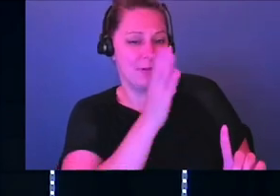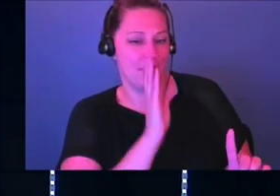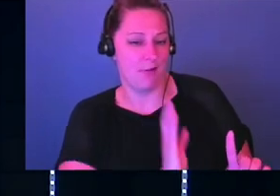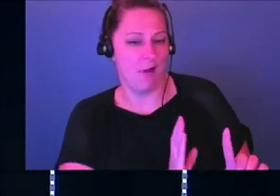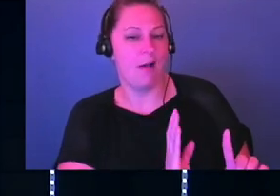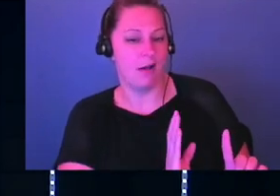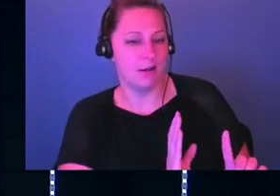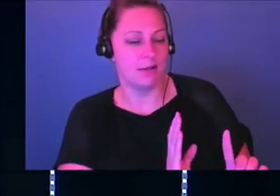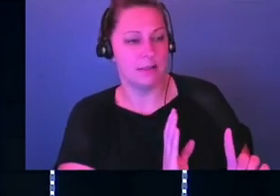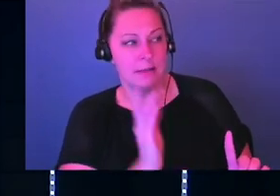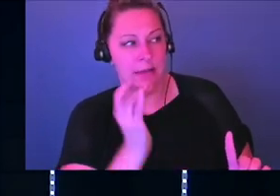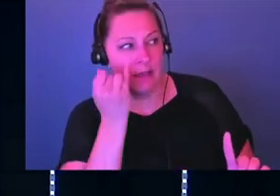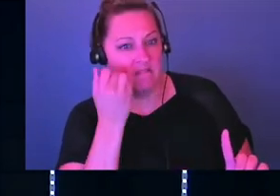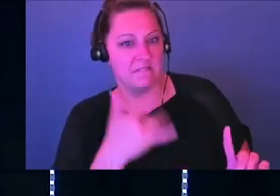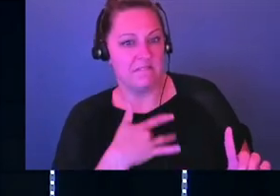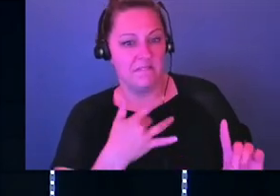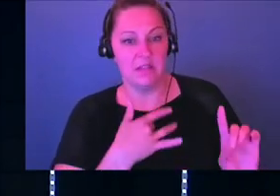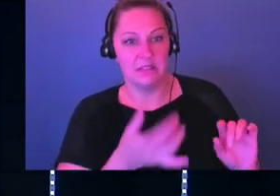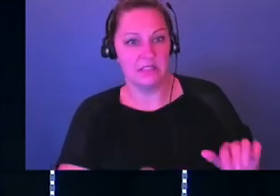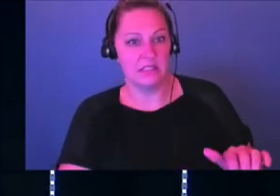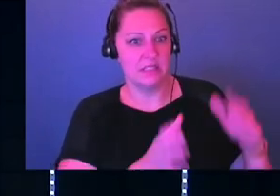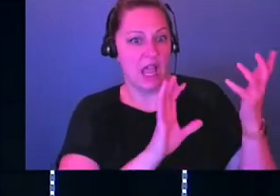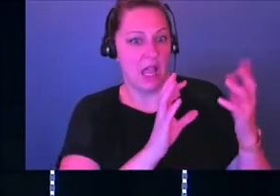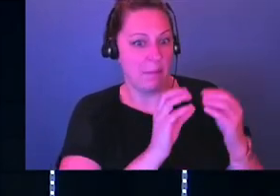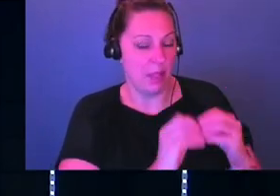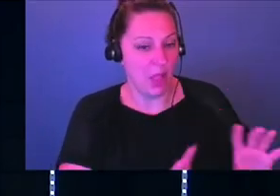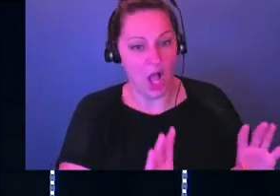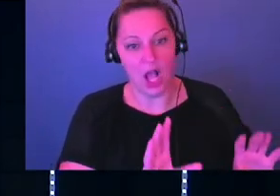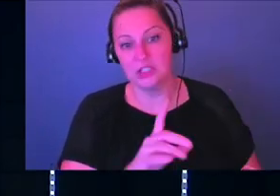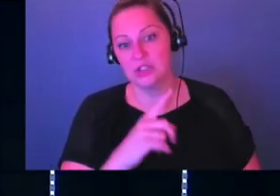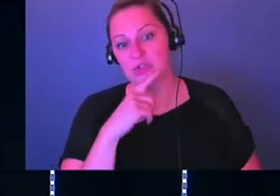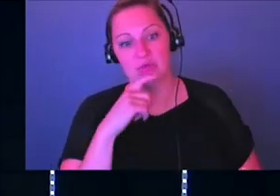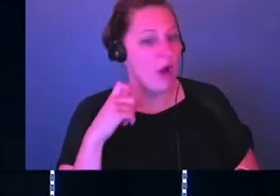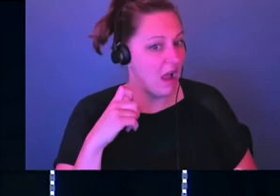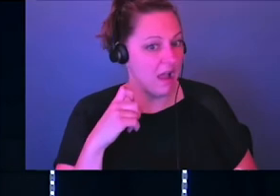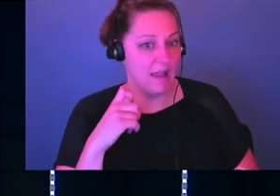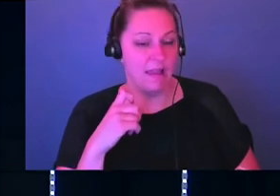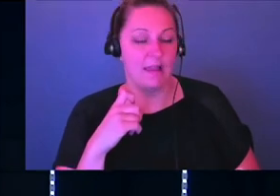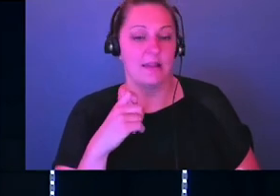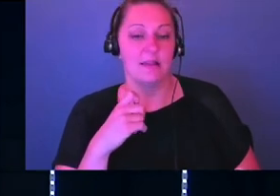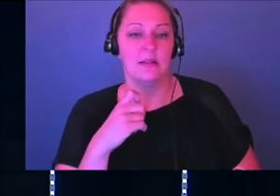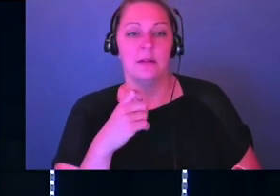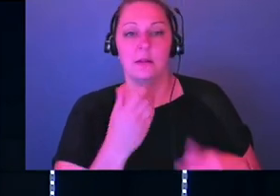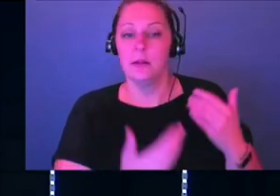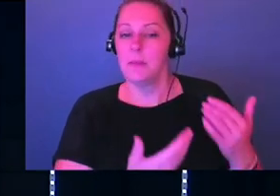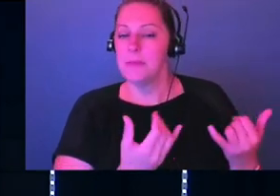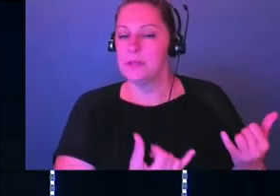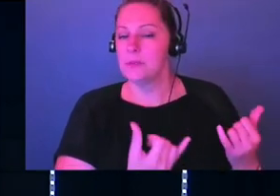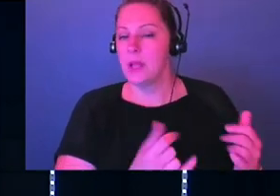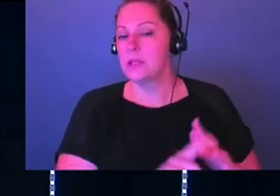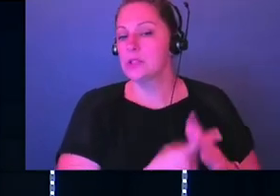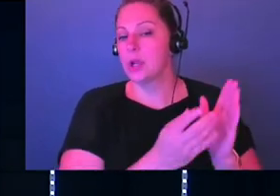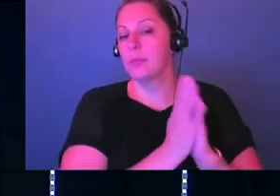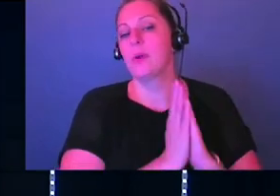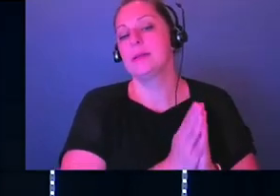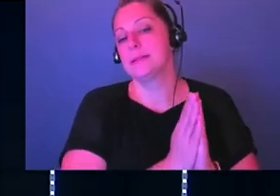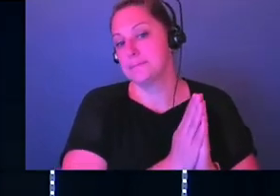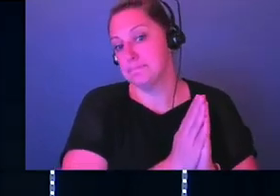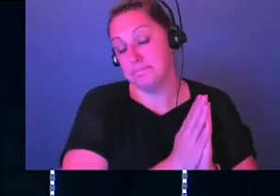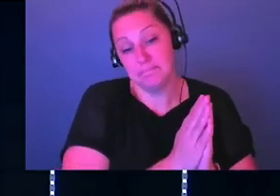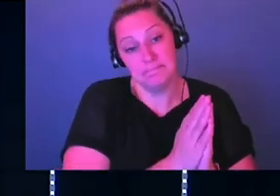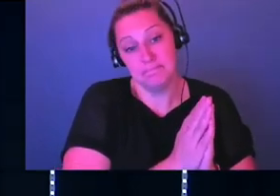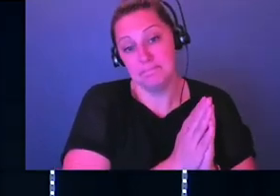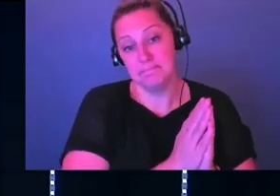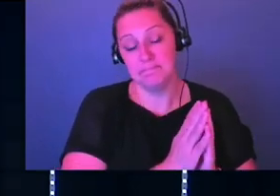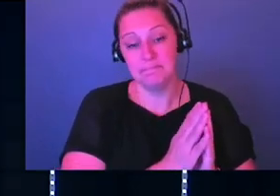in, you feel surrounded or things feel chaotic or, or lost or dry, like you're in a desert. Maybe today you just need to start with praise. Maybe